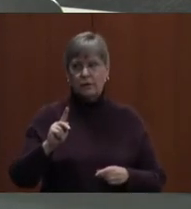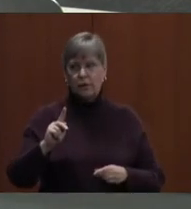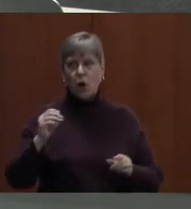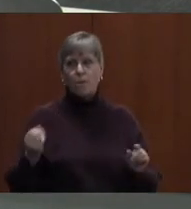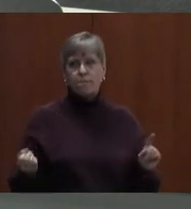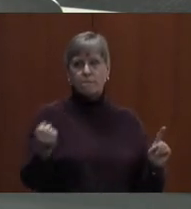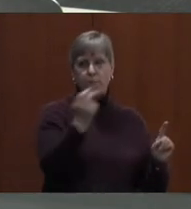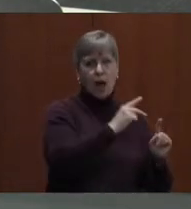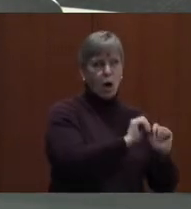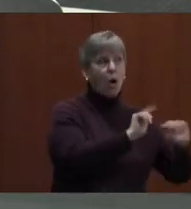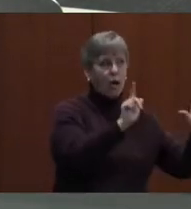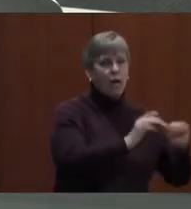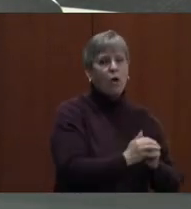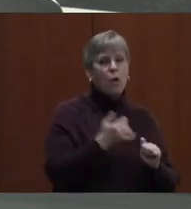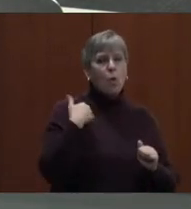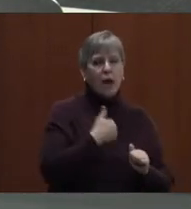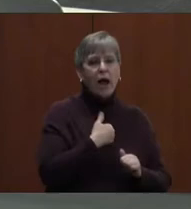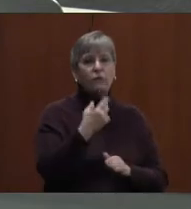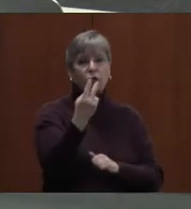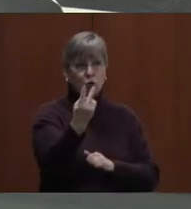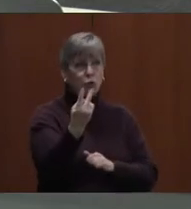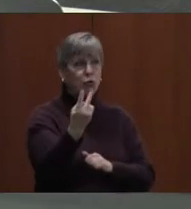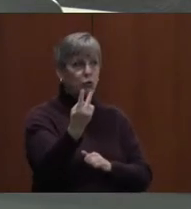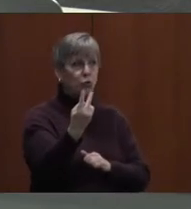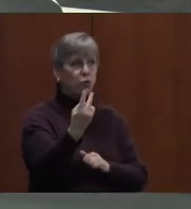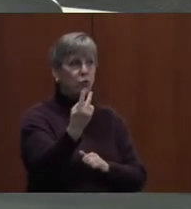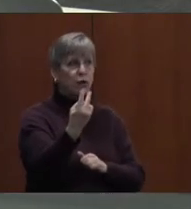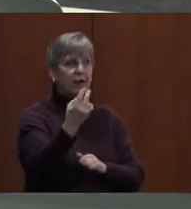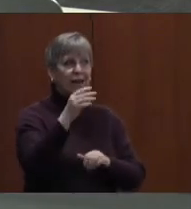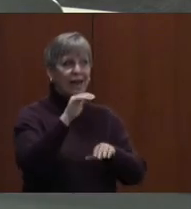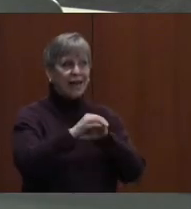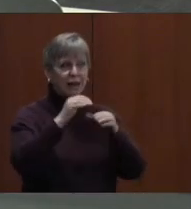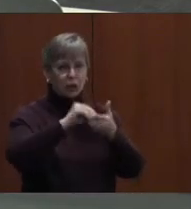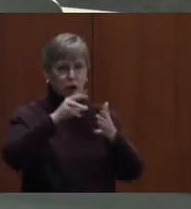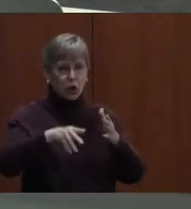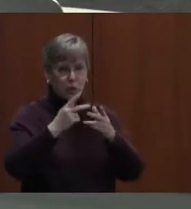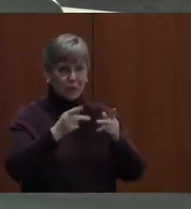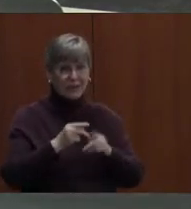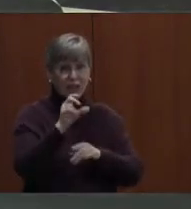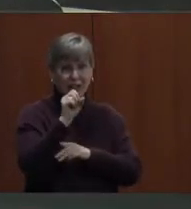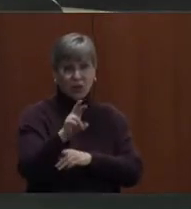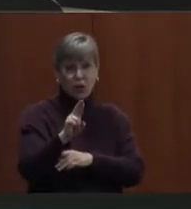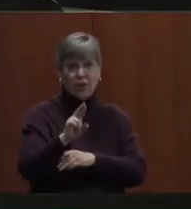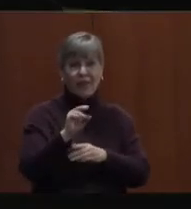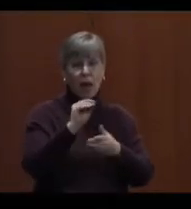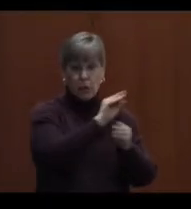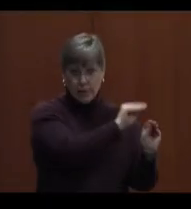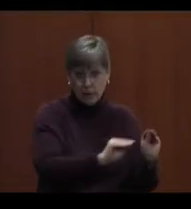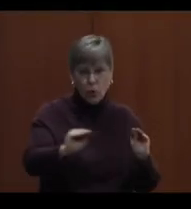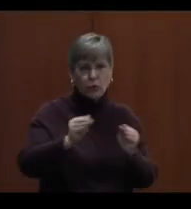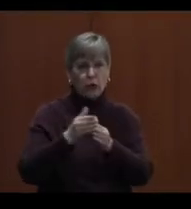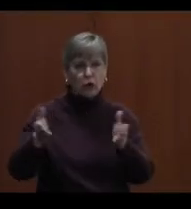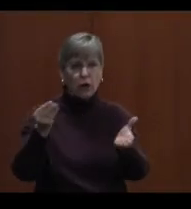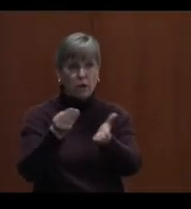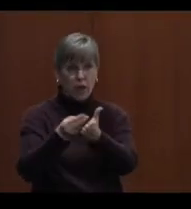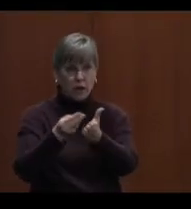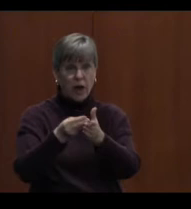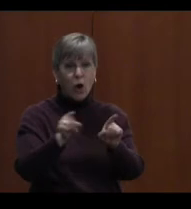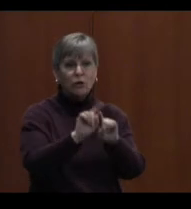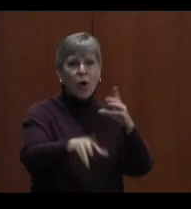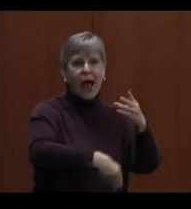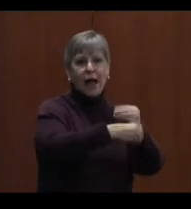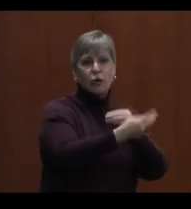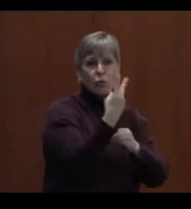We have two English learner positions currently in ESSER. We would solidify those in the general fund in addition to adding two more.